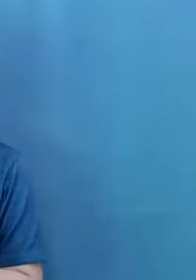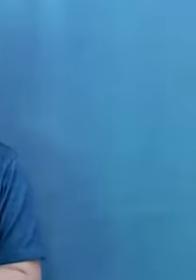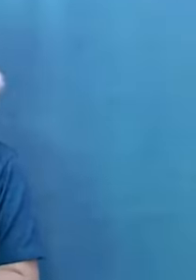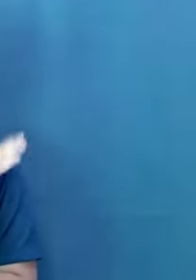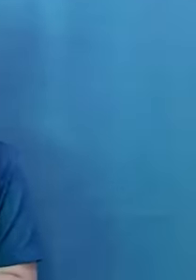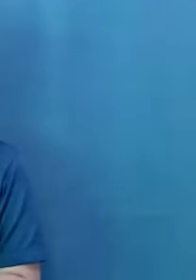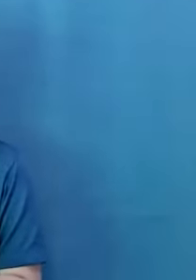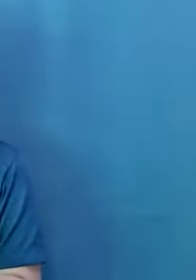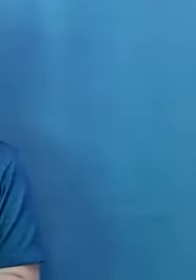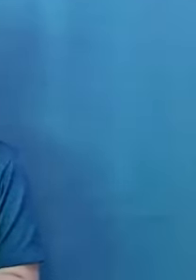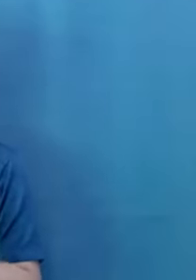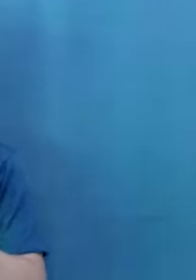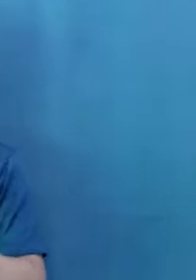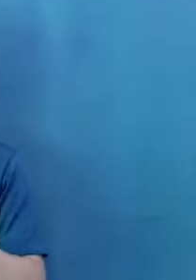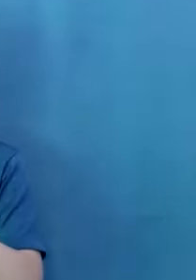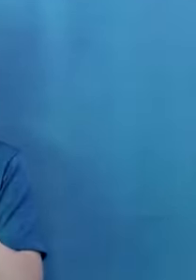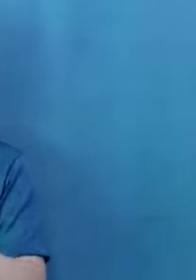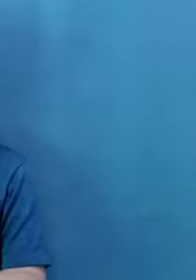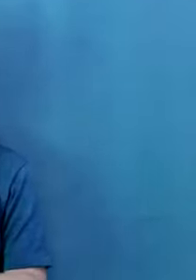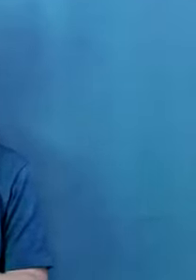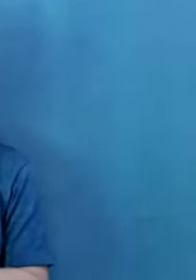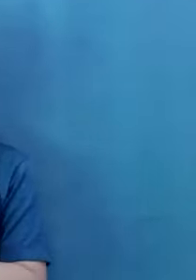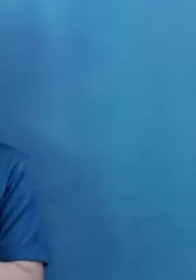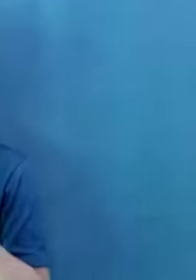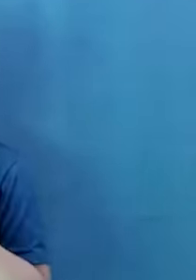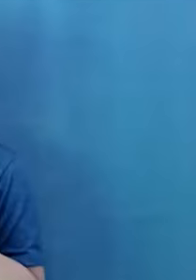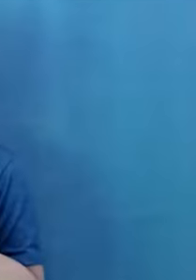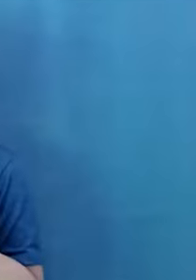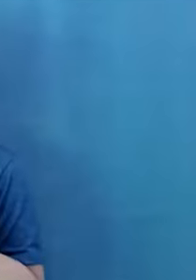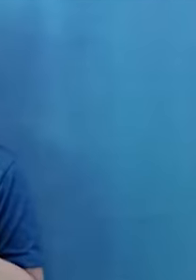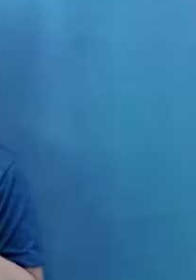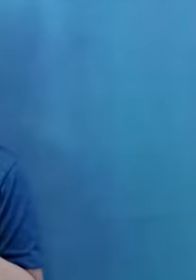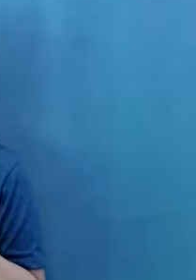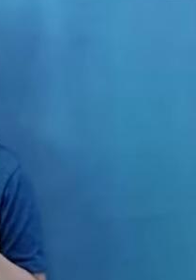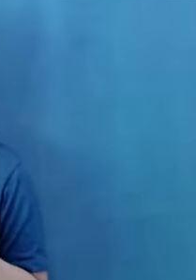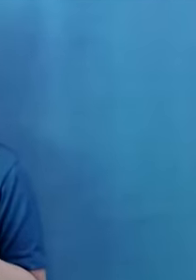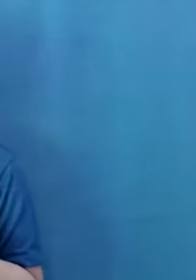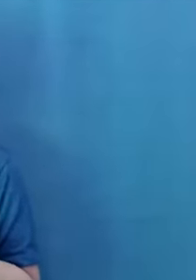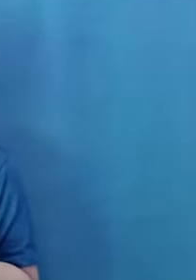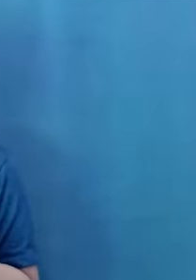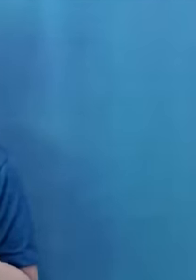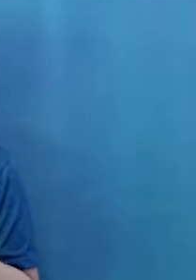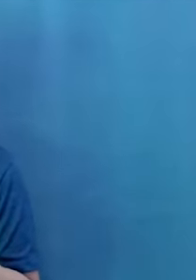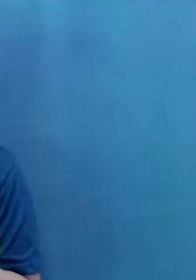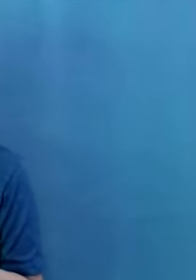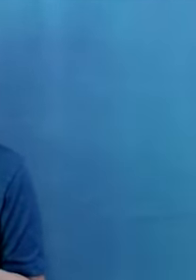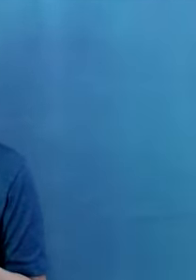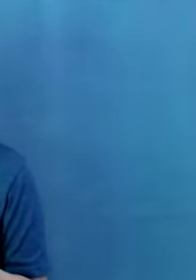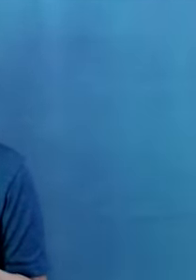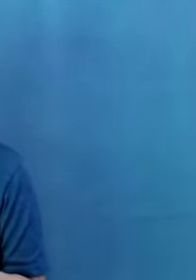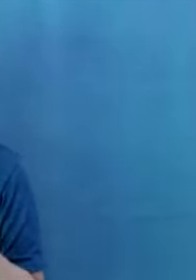that experience as well. All right. So, um, I guess there are no other questions.